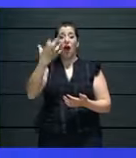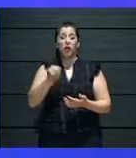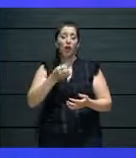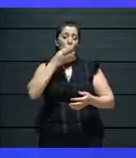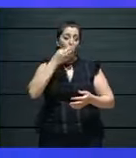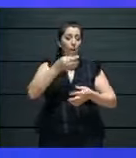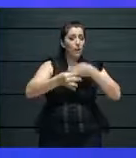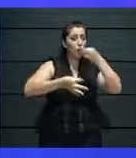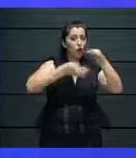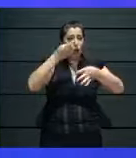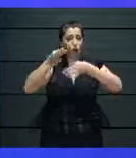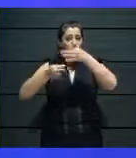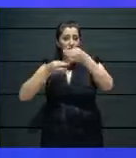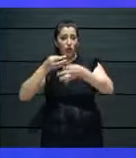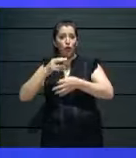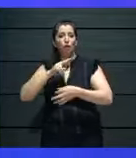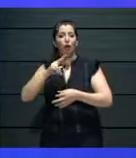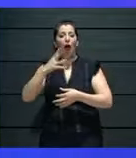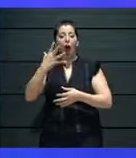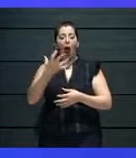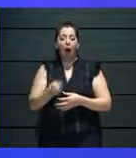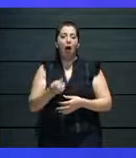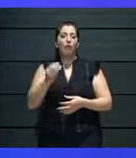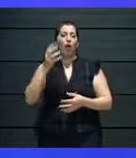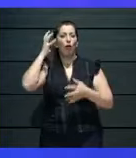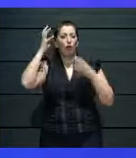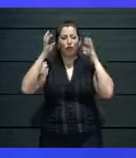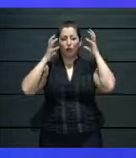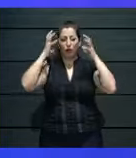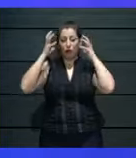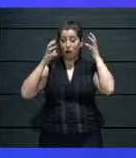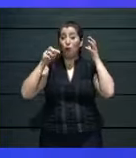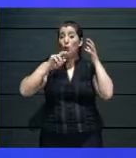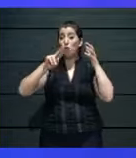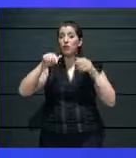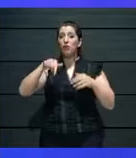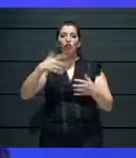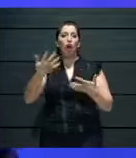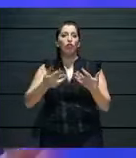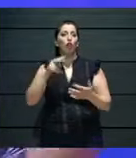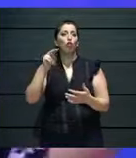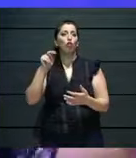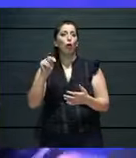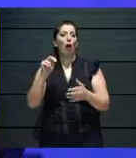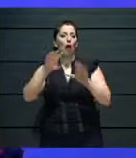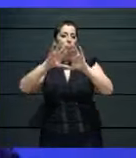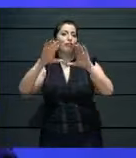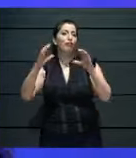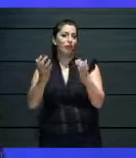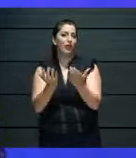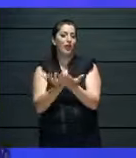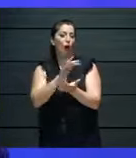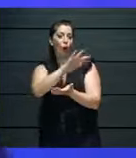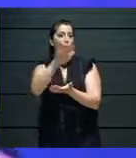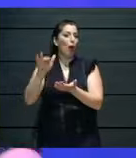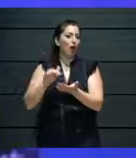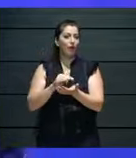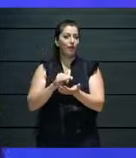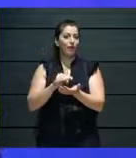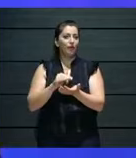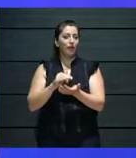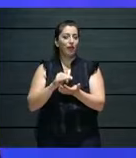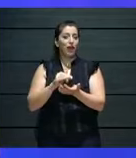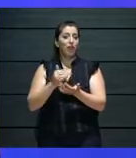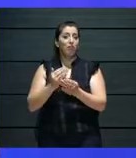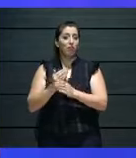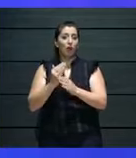So, it's very common around the globe, starting from South Africa and, you know, into European,